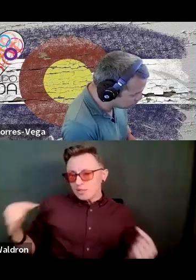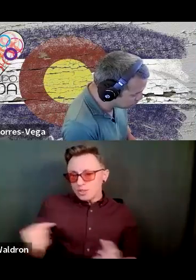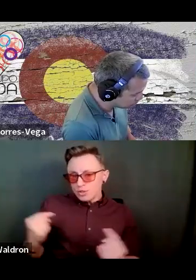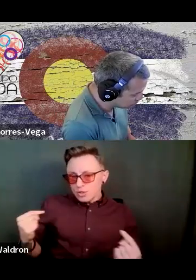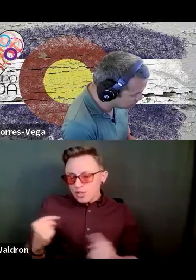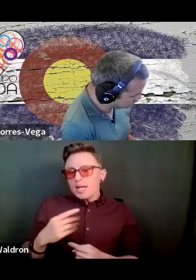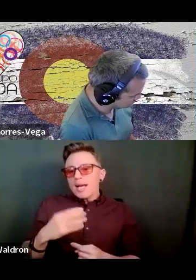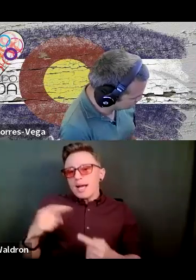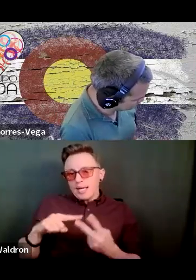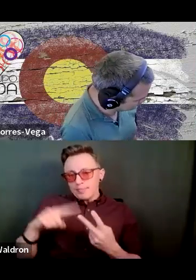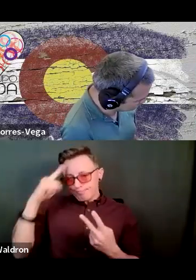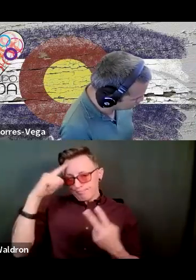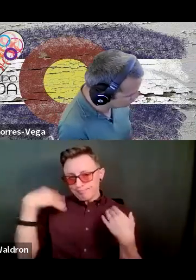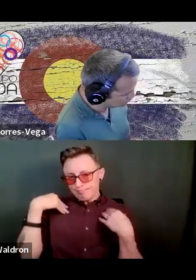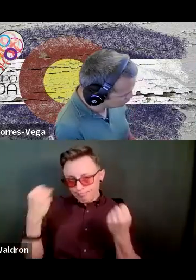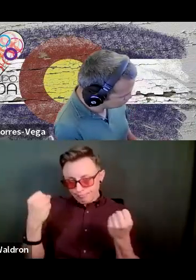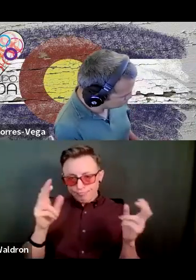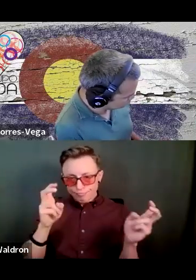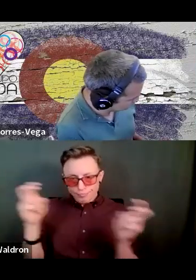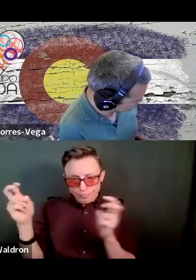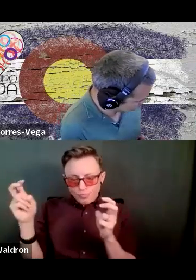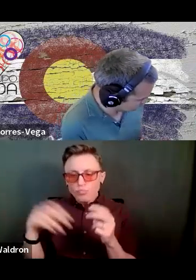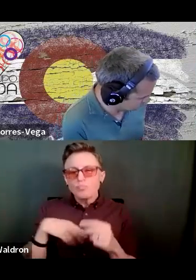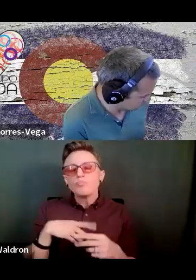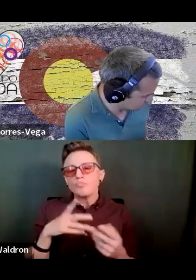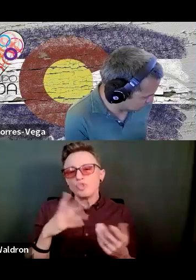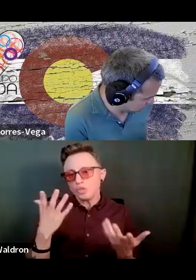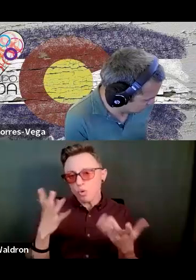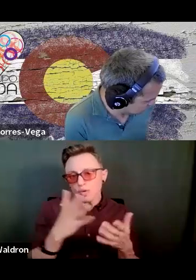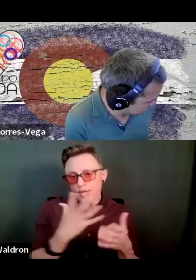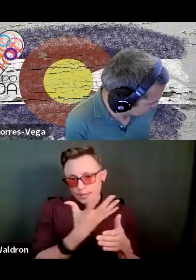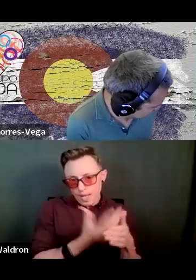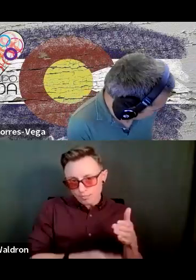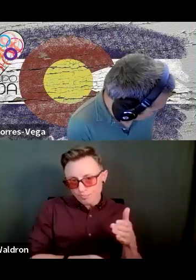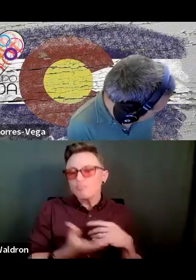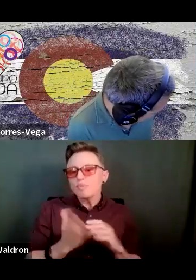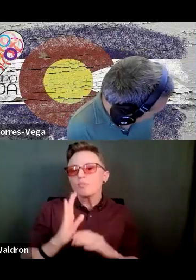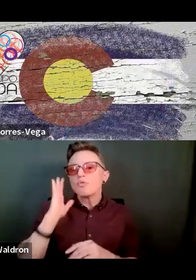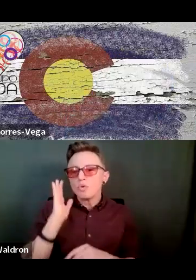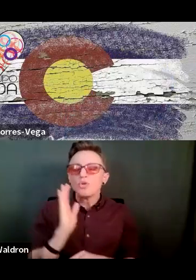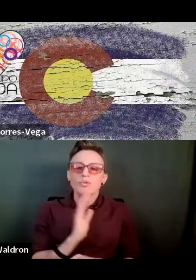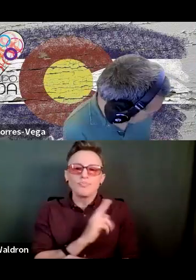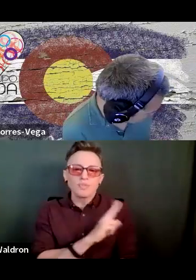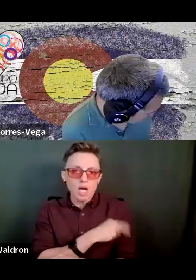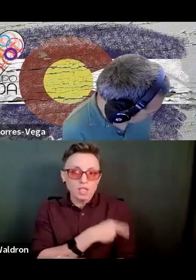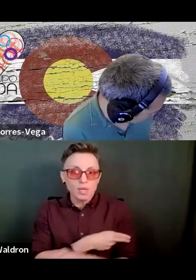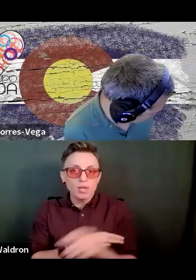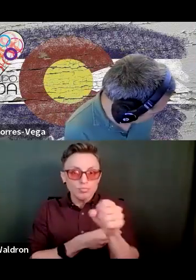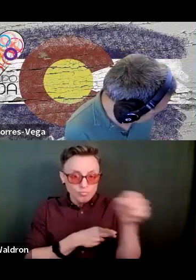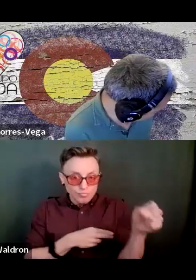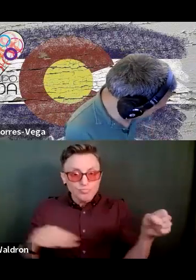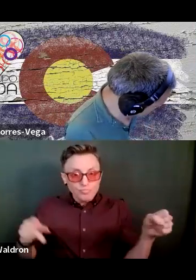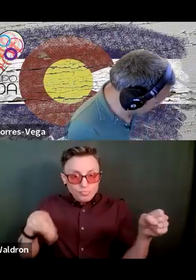had mental health issues. She's now has passed away, but she was in a hospital in Pueblo and